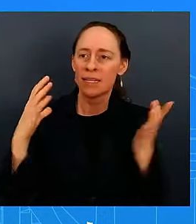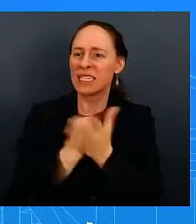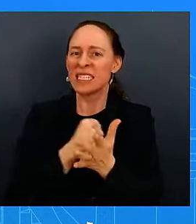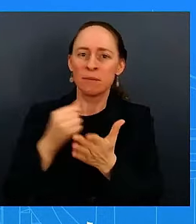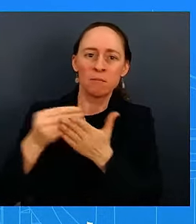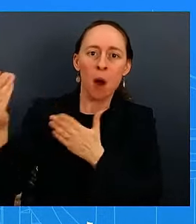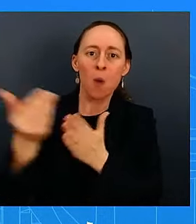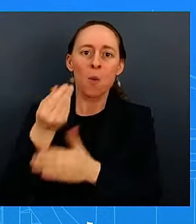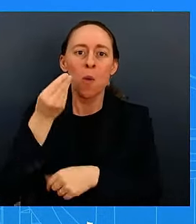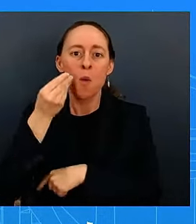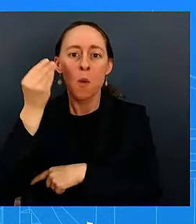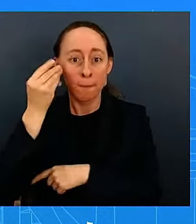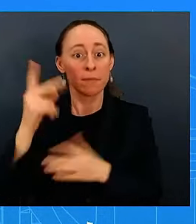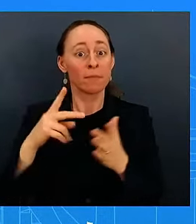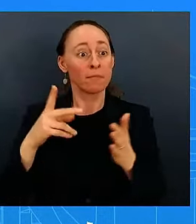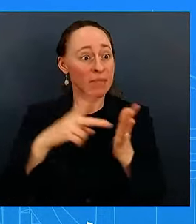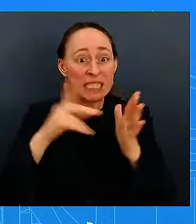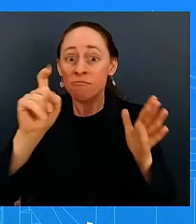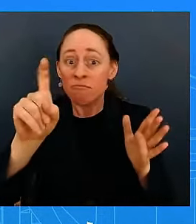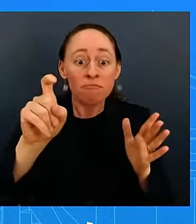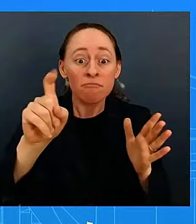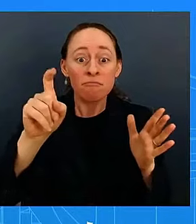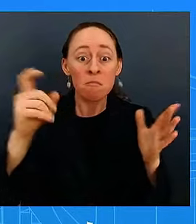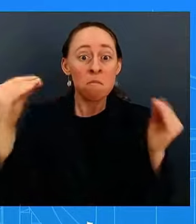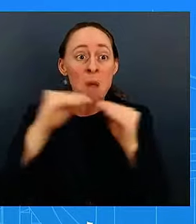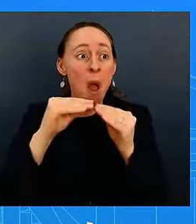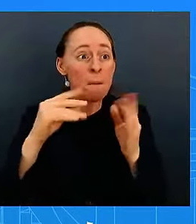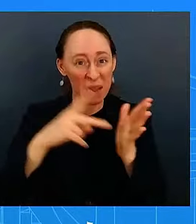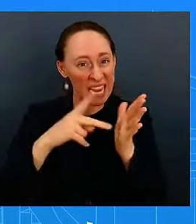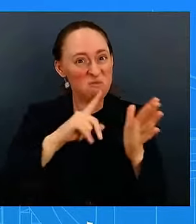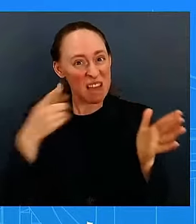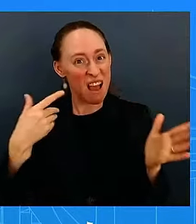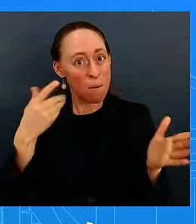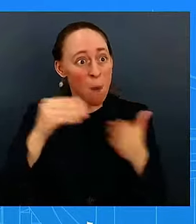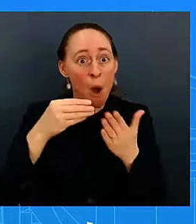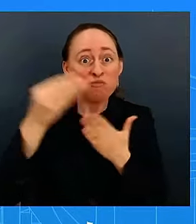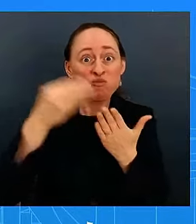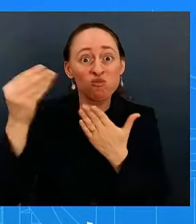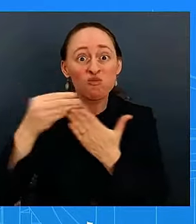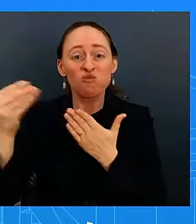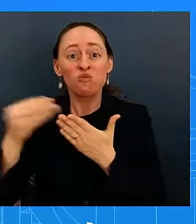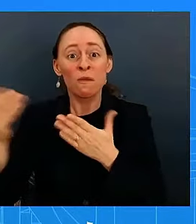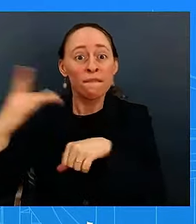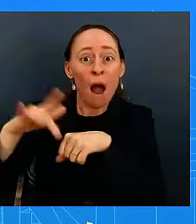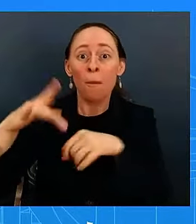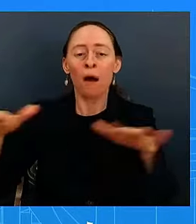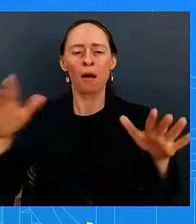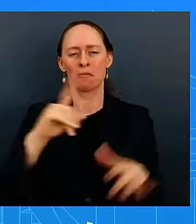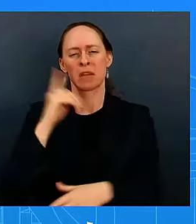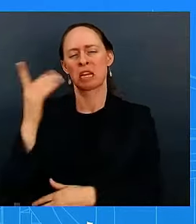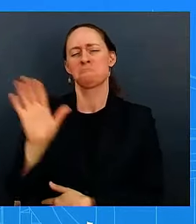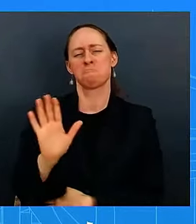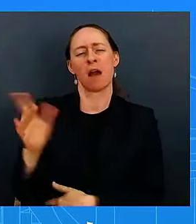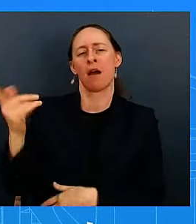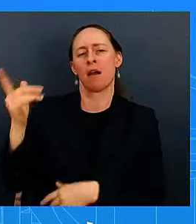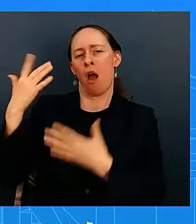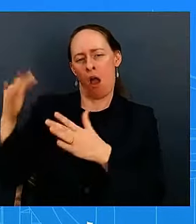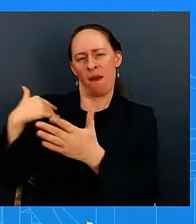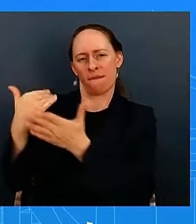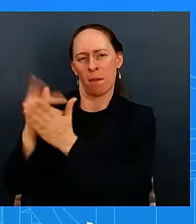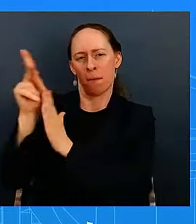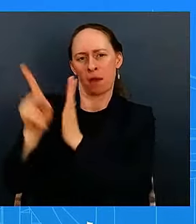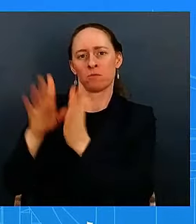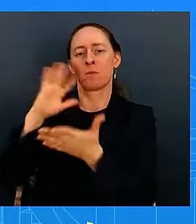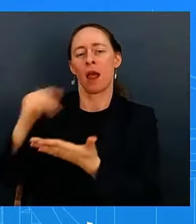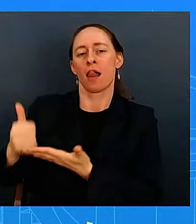uh her or the president's policies would but it does create more churn and people who are stuck in a starter home they move